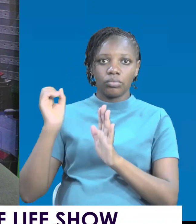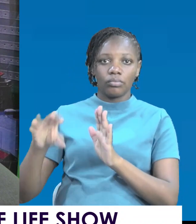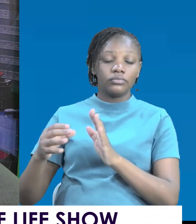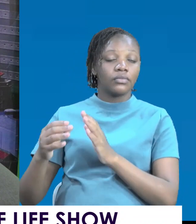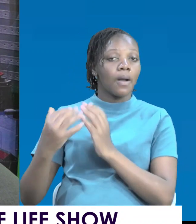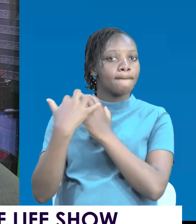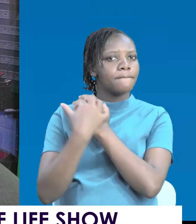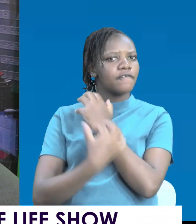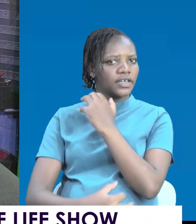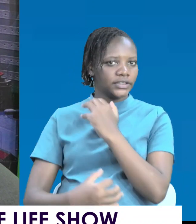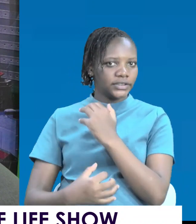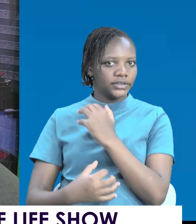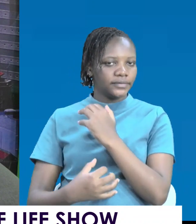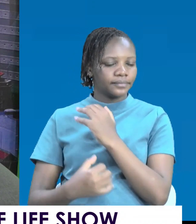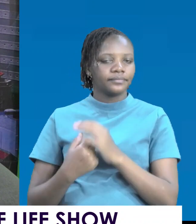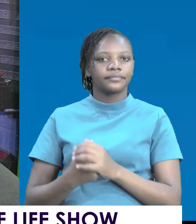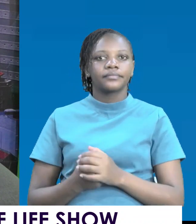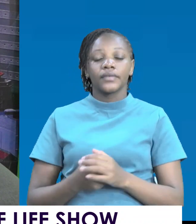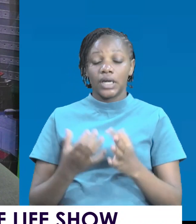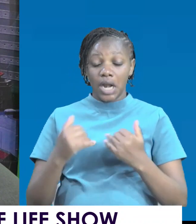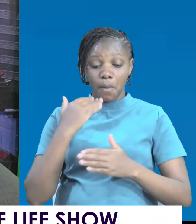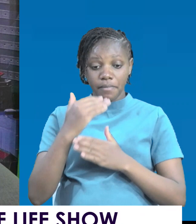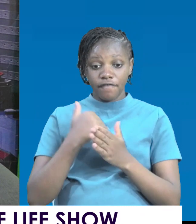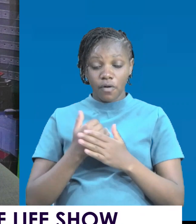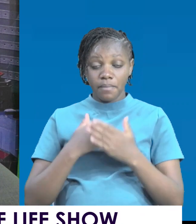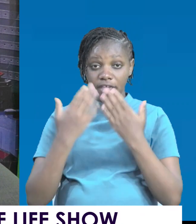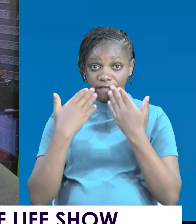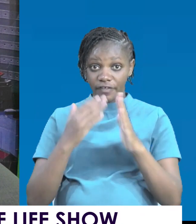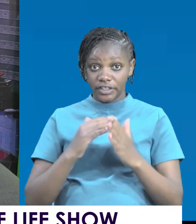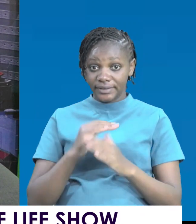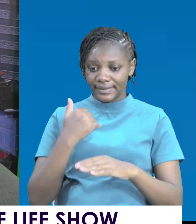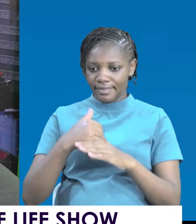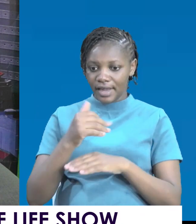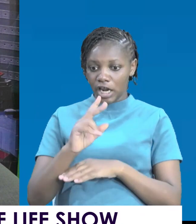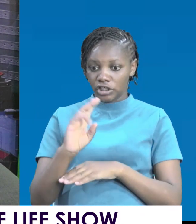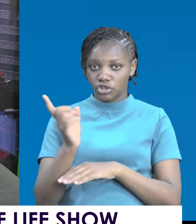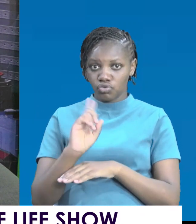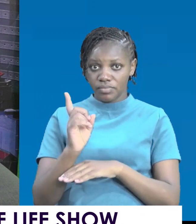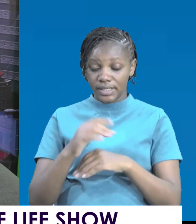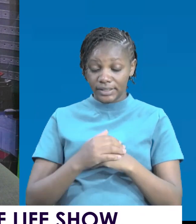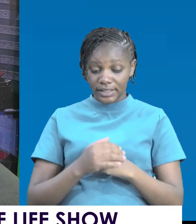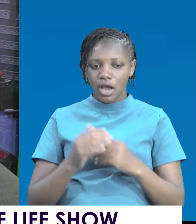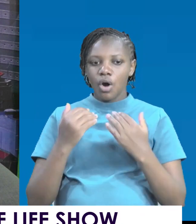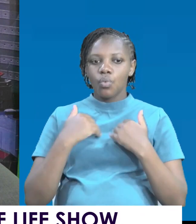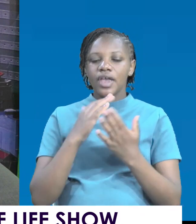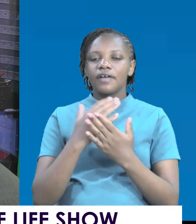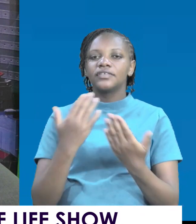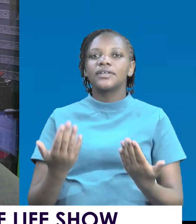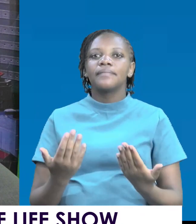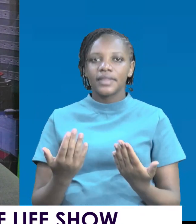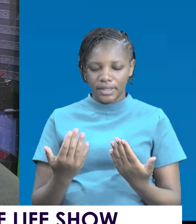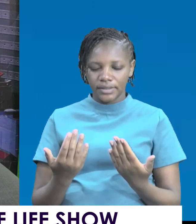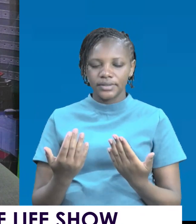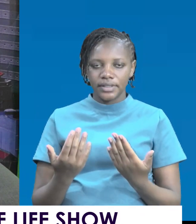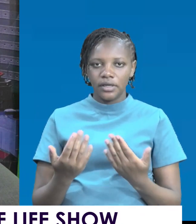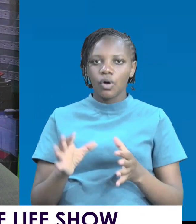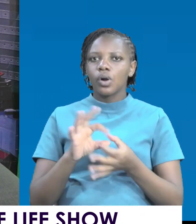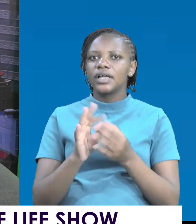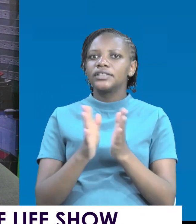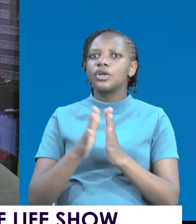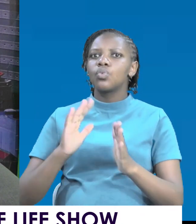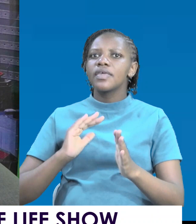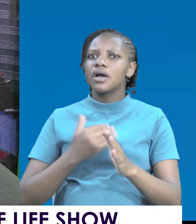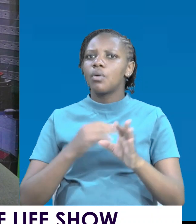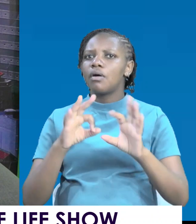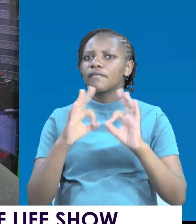We have something at last. And I am winding up in two minutes. We have something at last coming to our family. We have